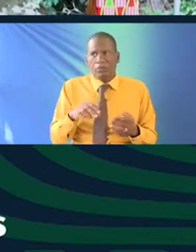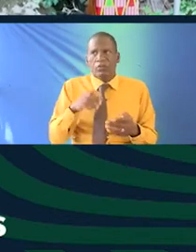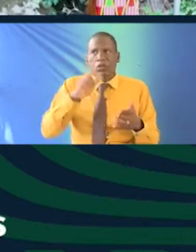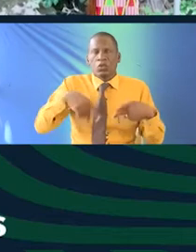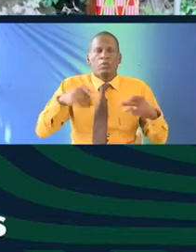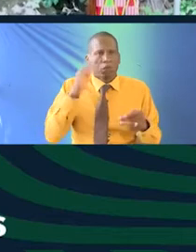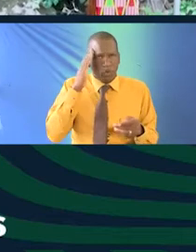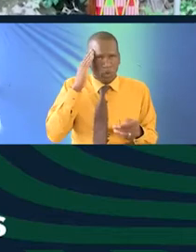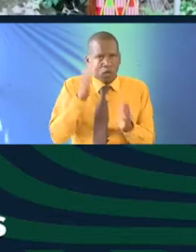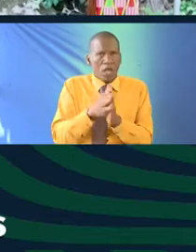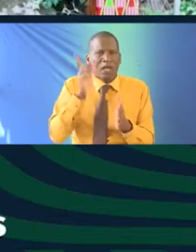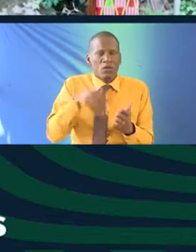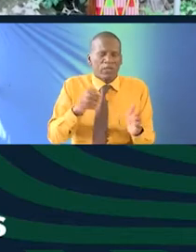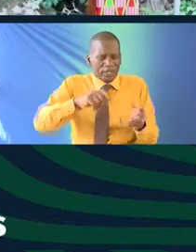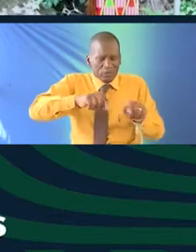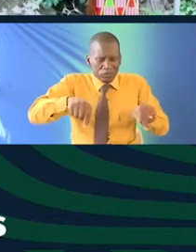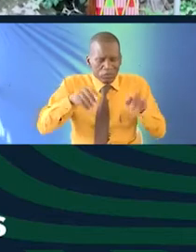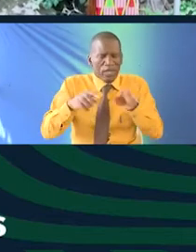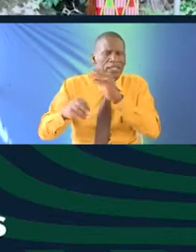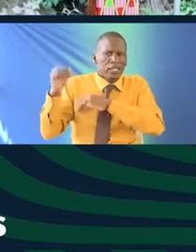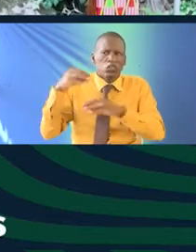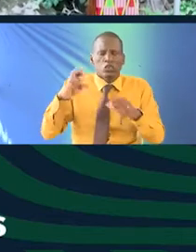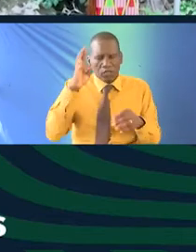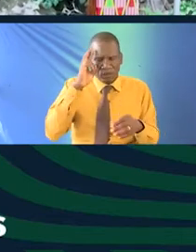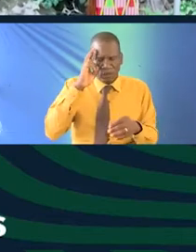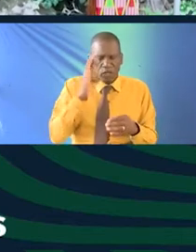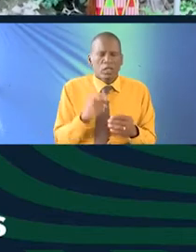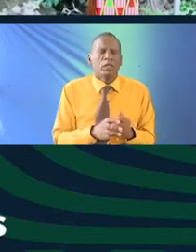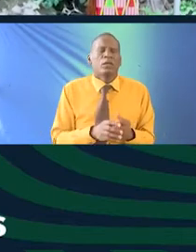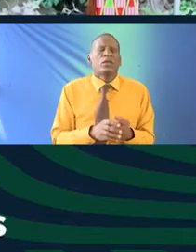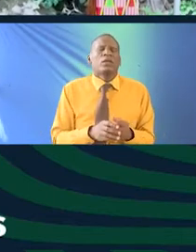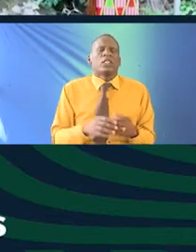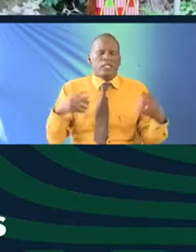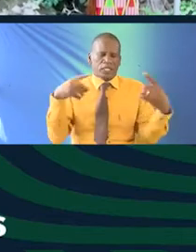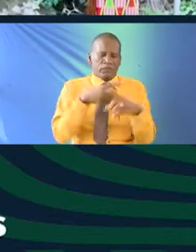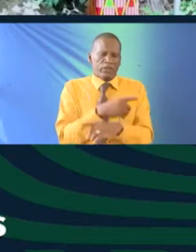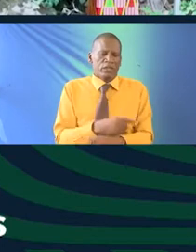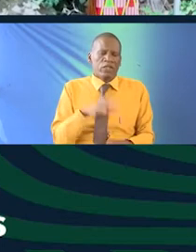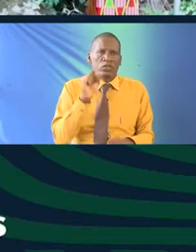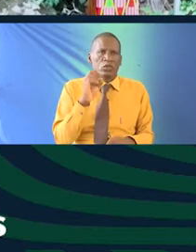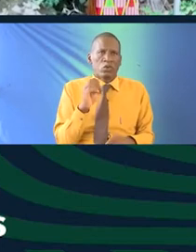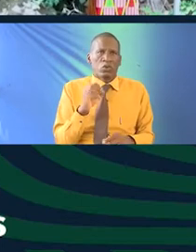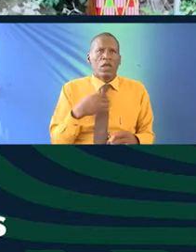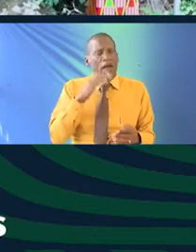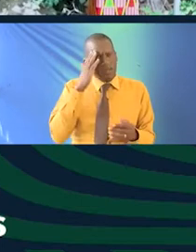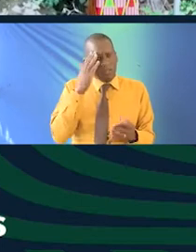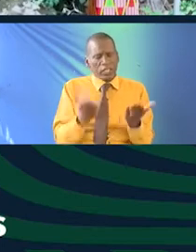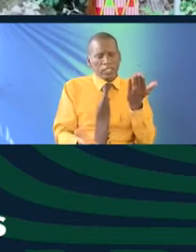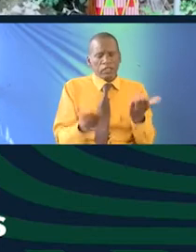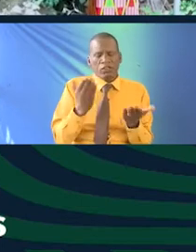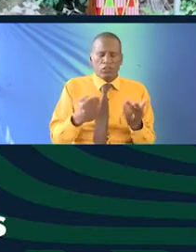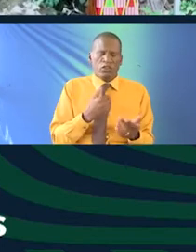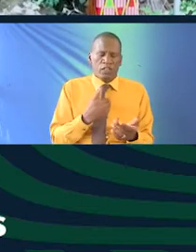and what people know and what is recorded as history or as memory differ so I think that there's